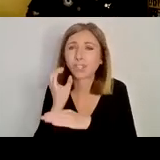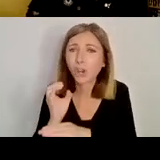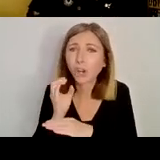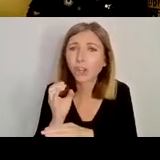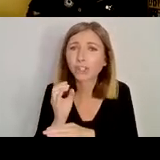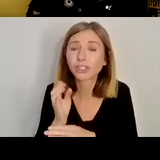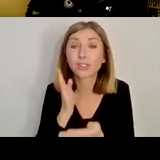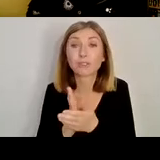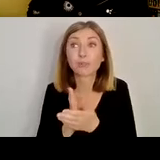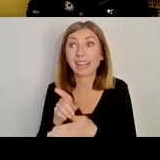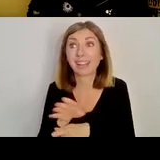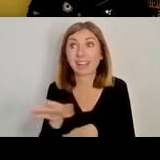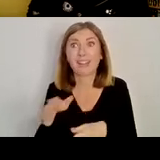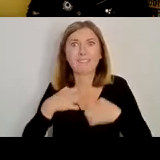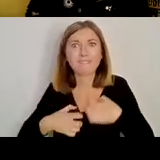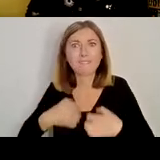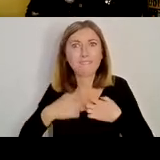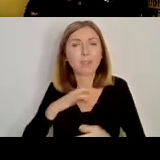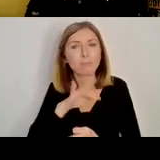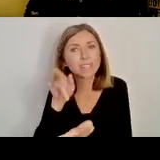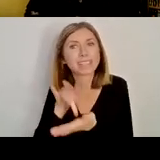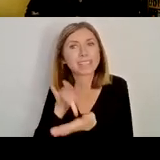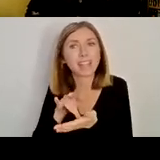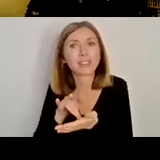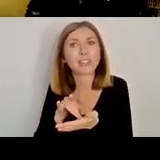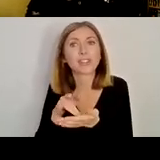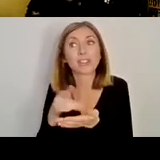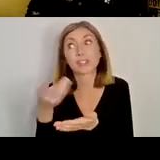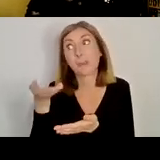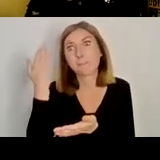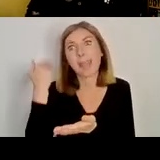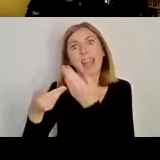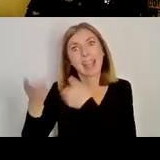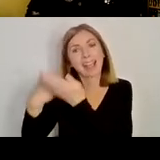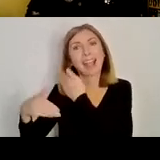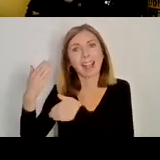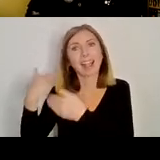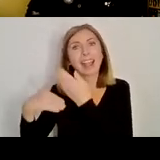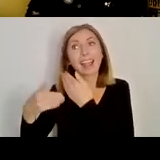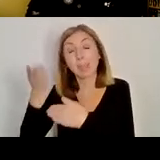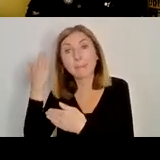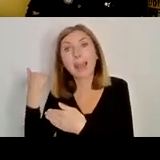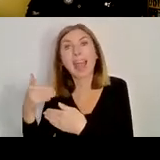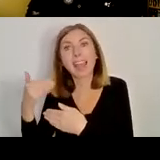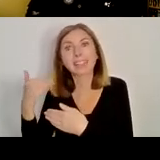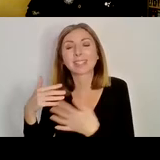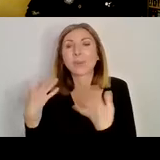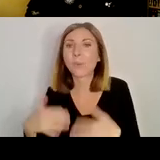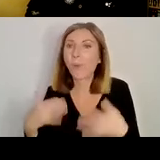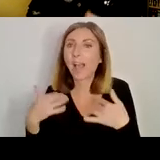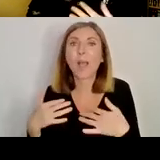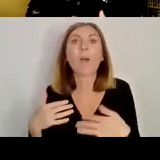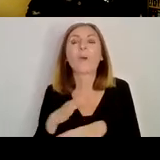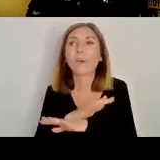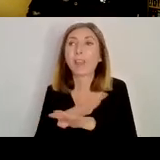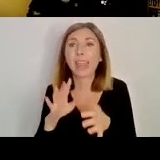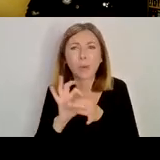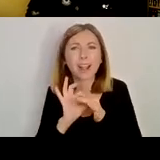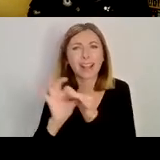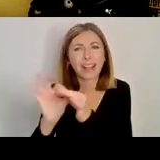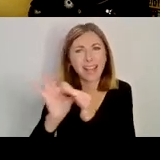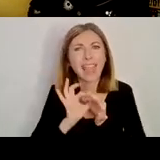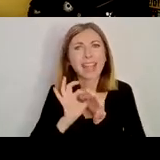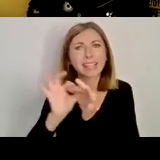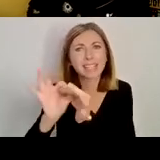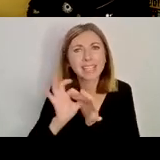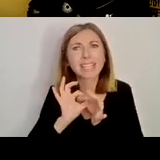vibrant centers during this period. So they weren't in any way sites that were away from the world or very much part